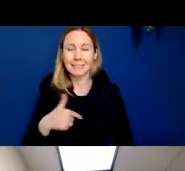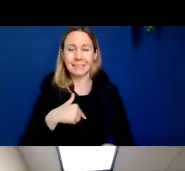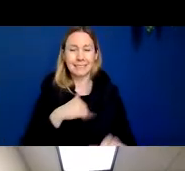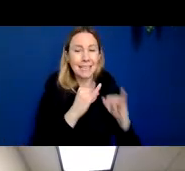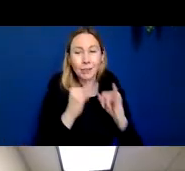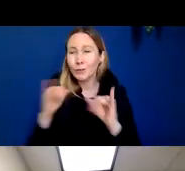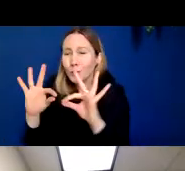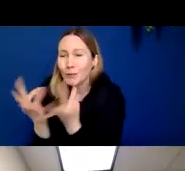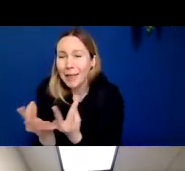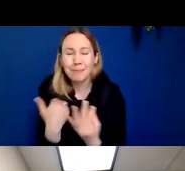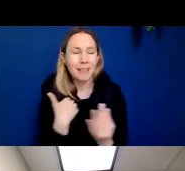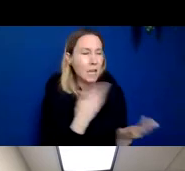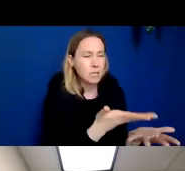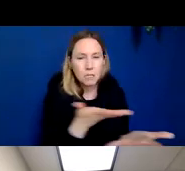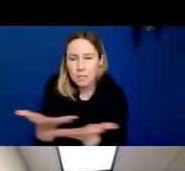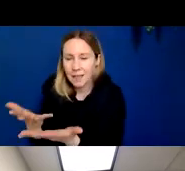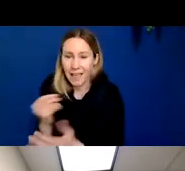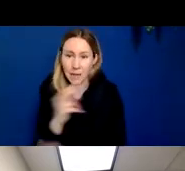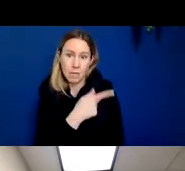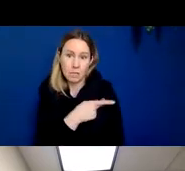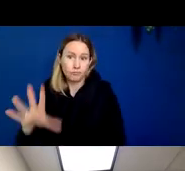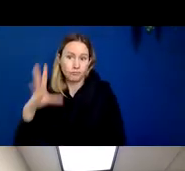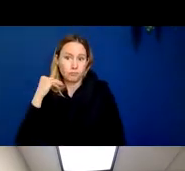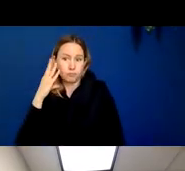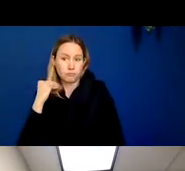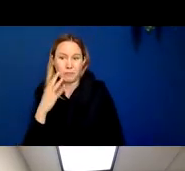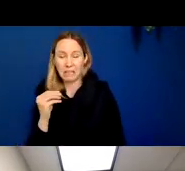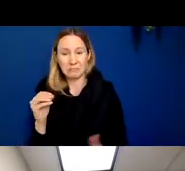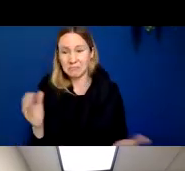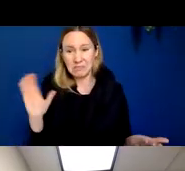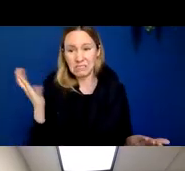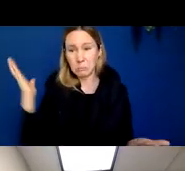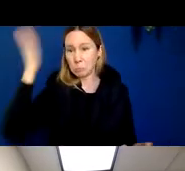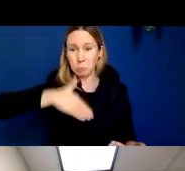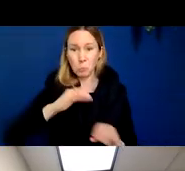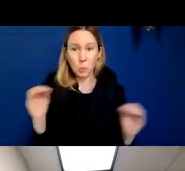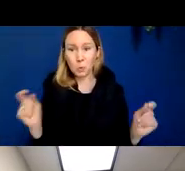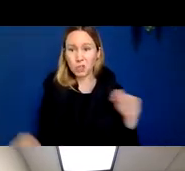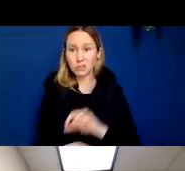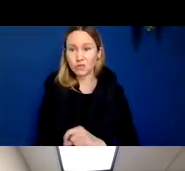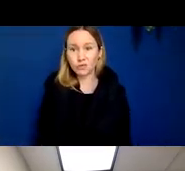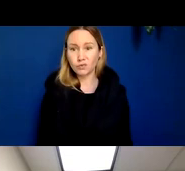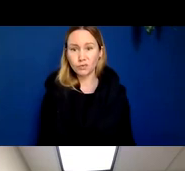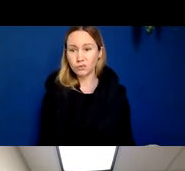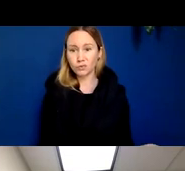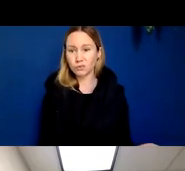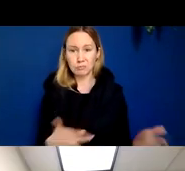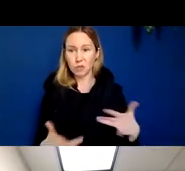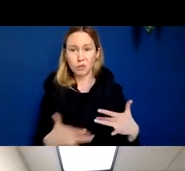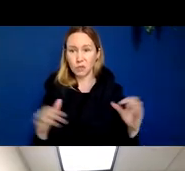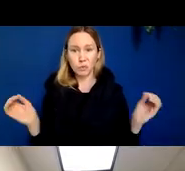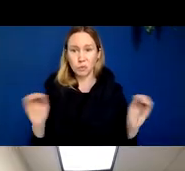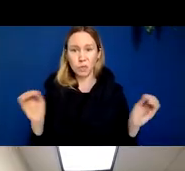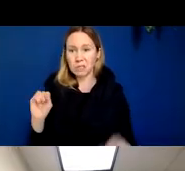members, and, of course, the patient, him or herself, and nobody's noticing any changes, meaning there aren't any concerning signs or